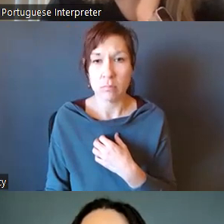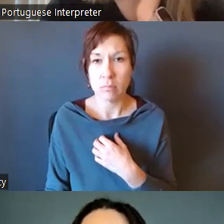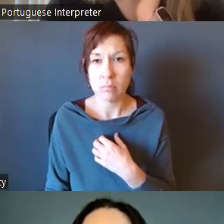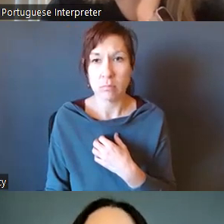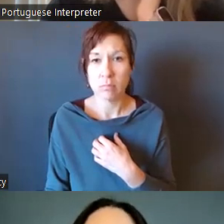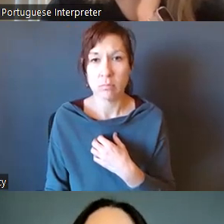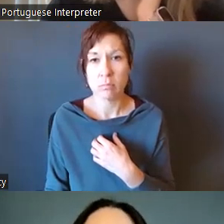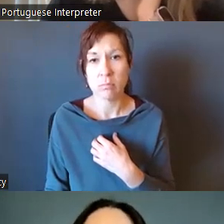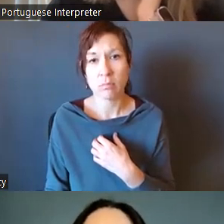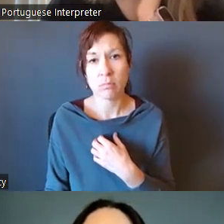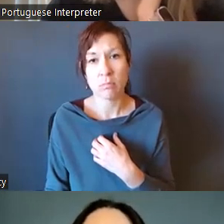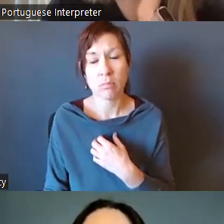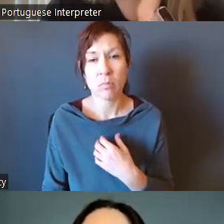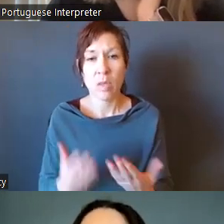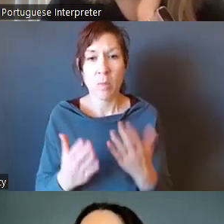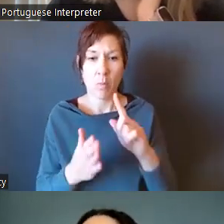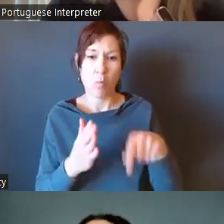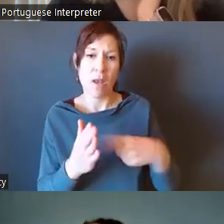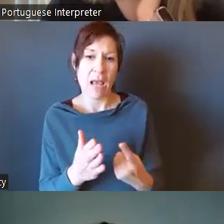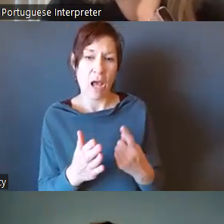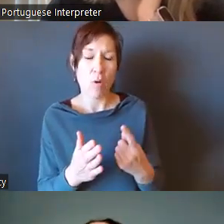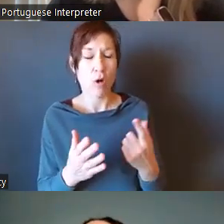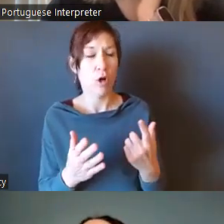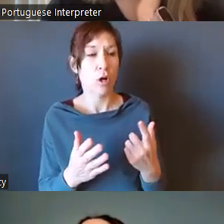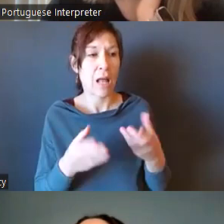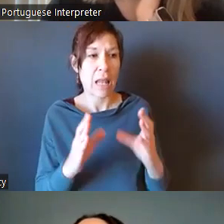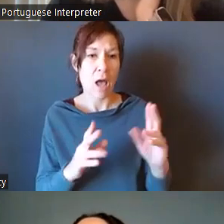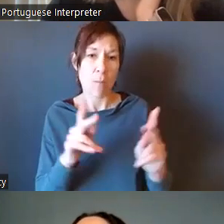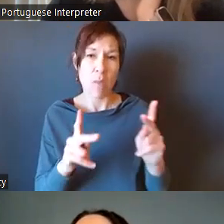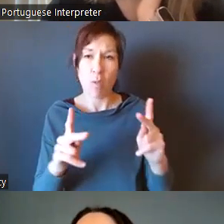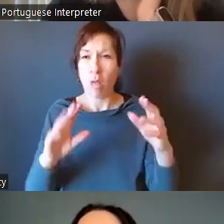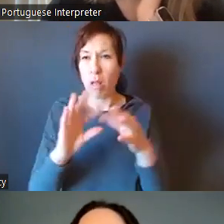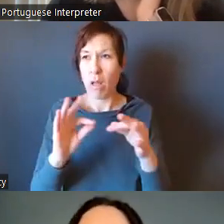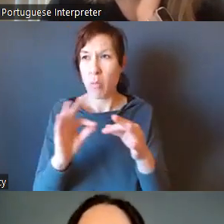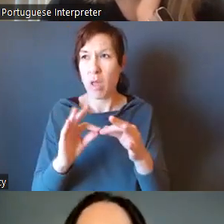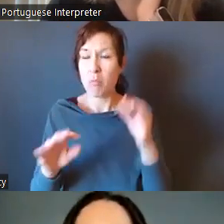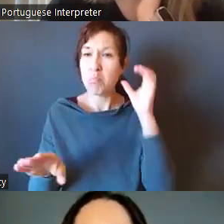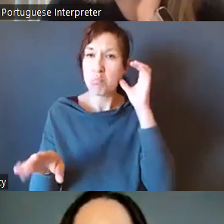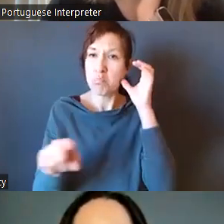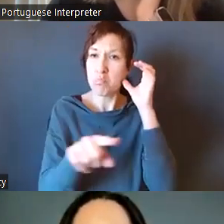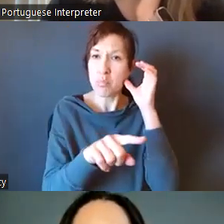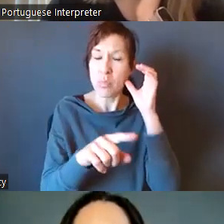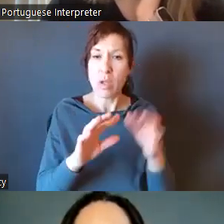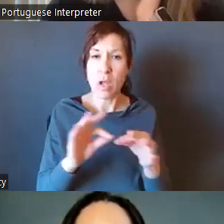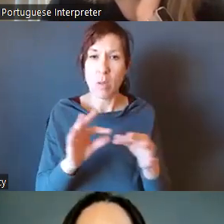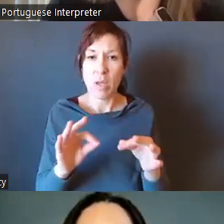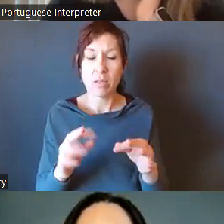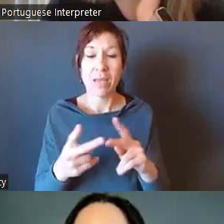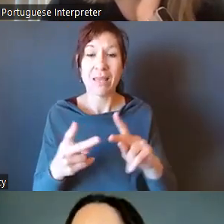to listening to comments from the public. The second hour could be about synthesizing,